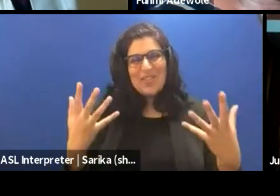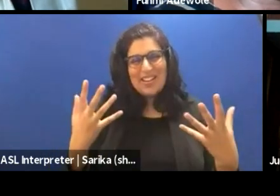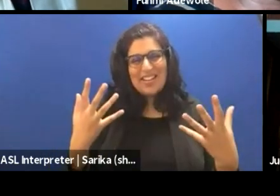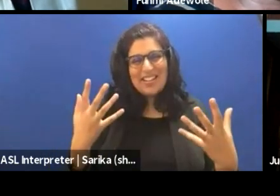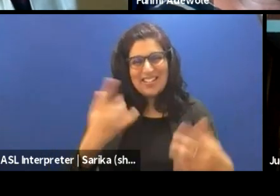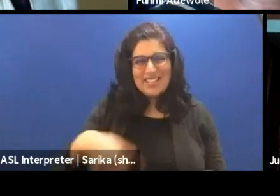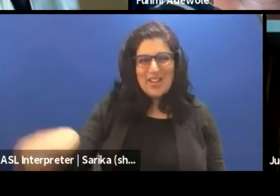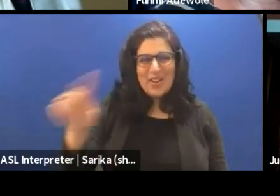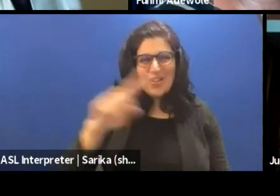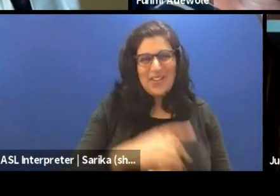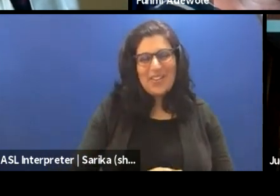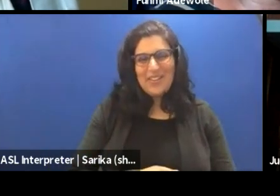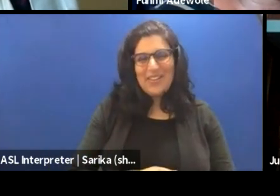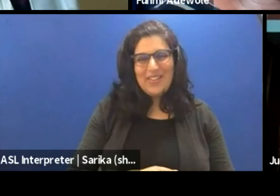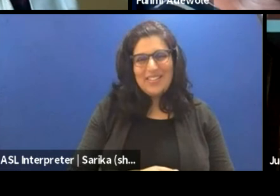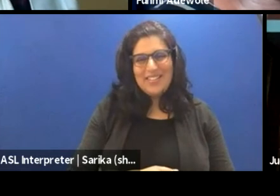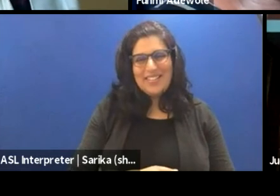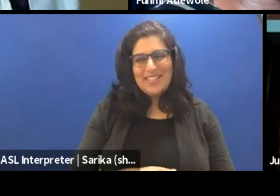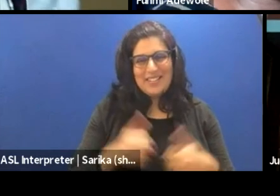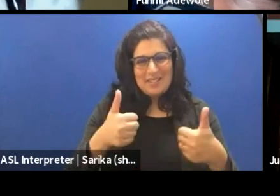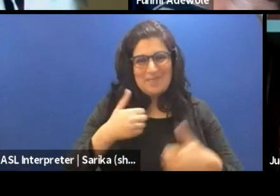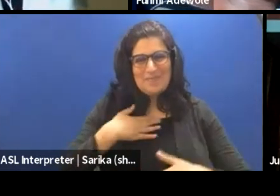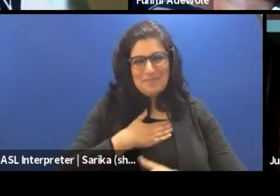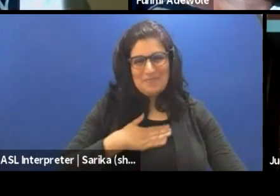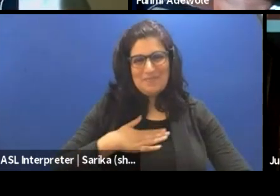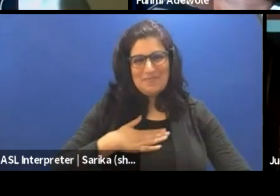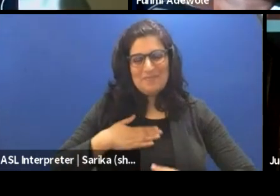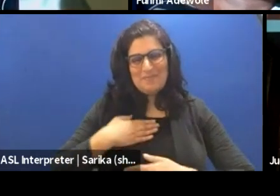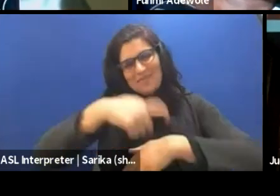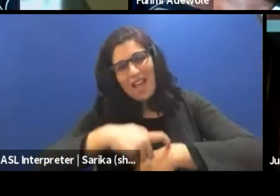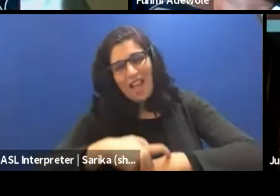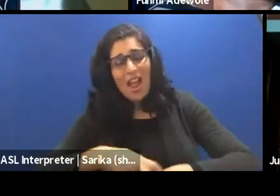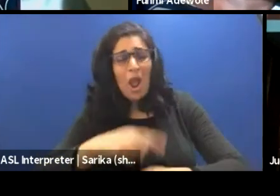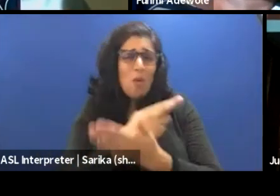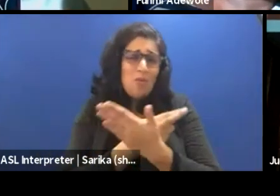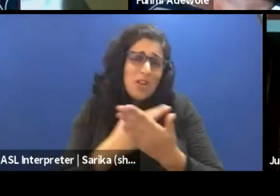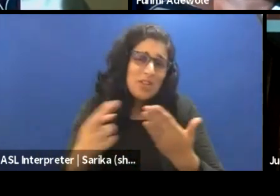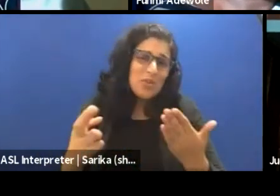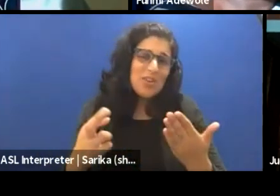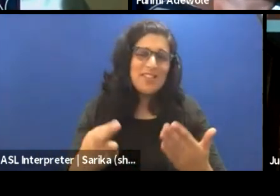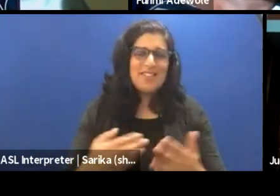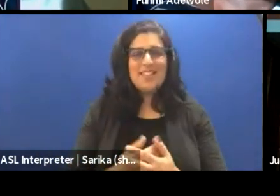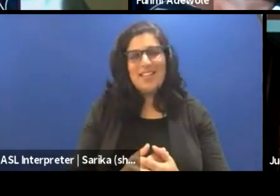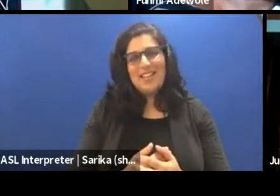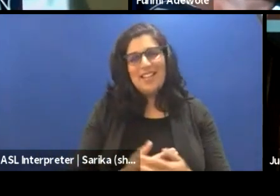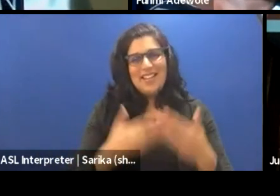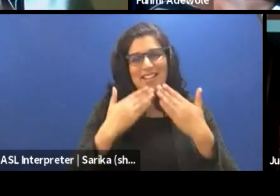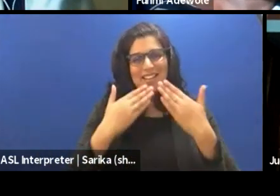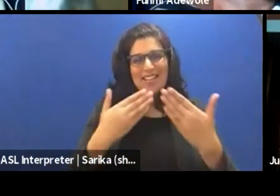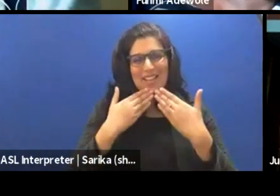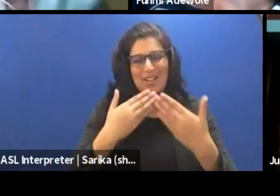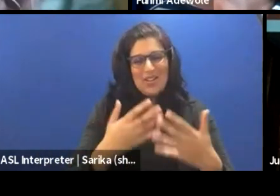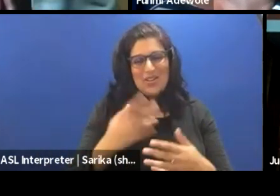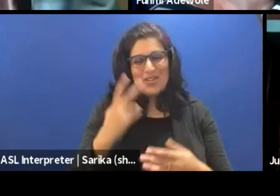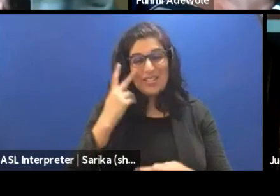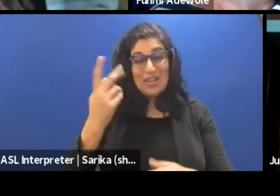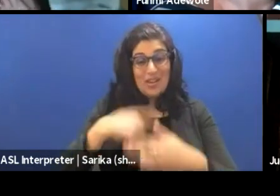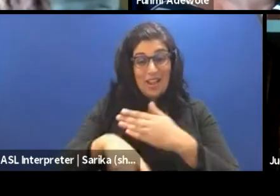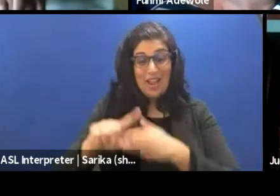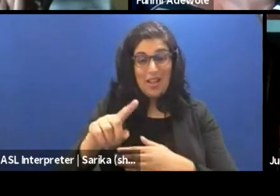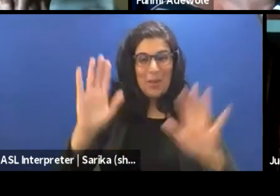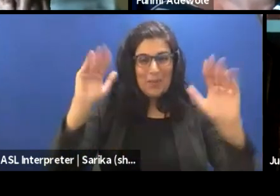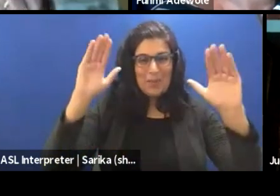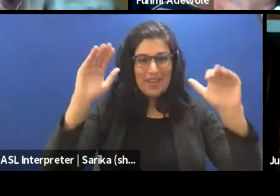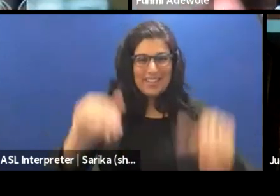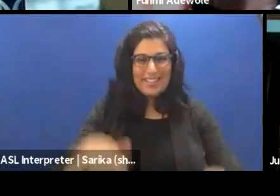all of you, and we really appreciate you for your time, for your resources, and your thoughtfulness. On my end, I'll see you next week, and bye.